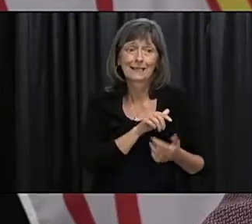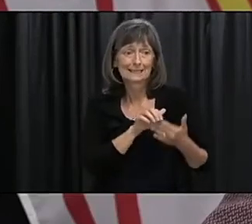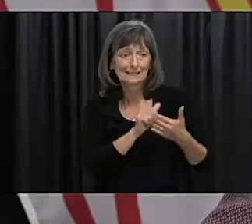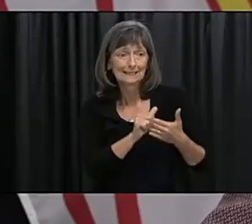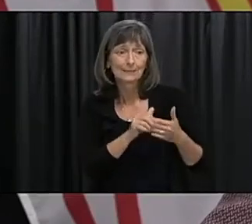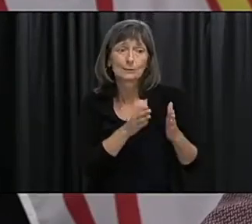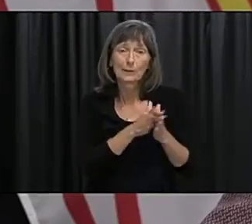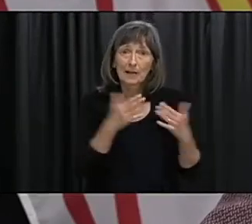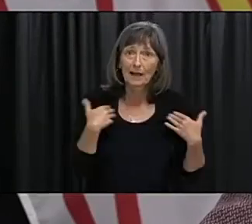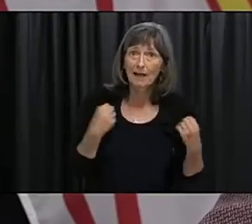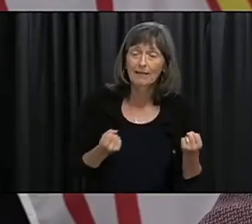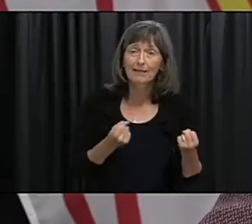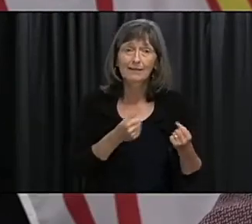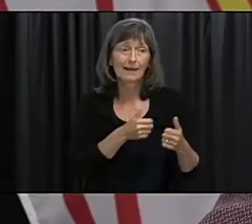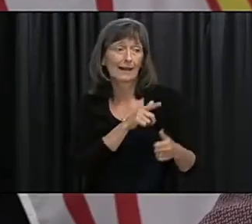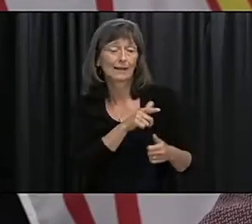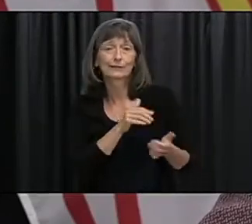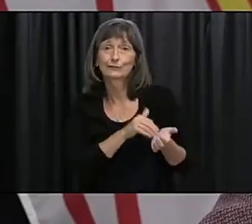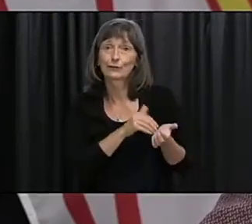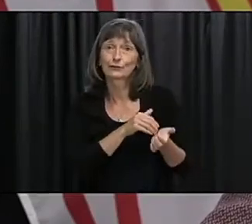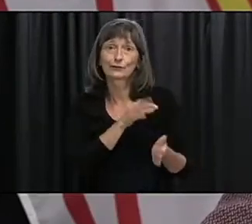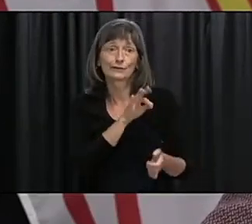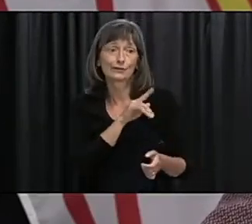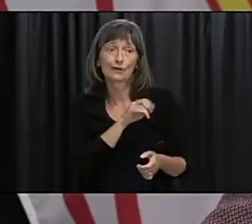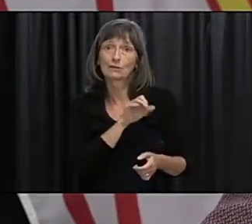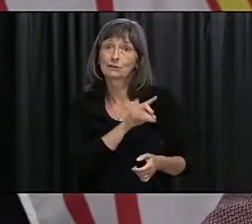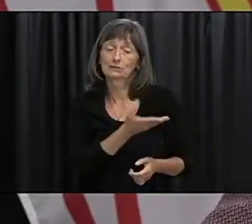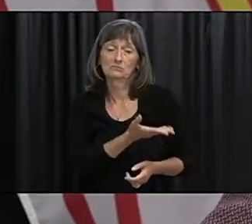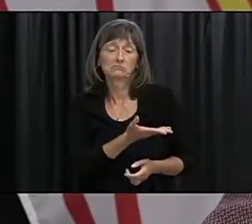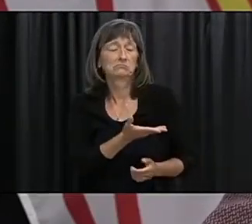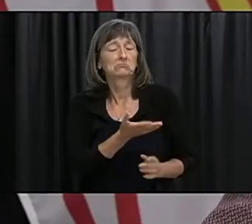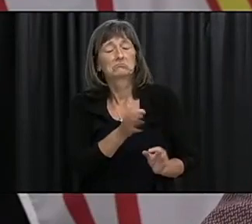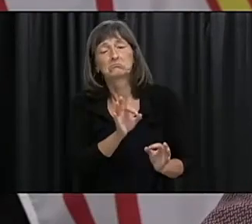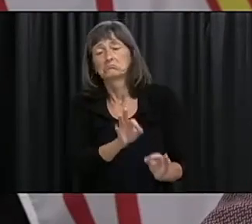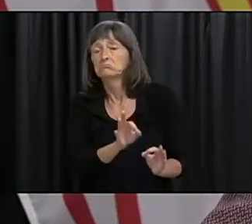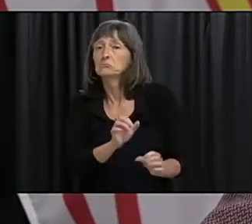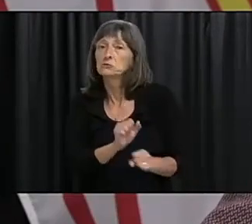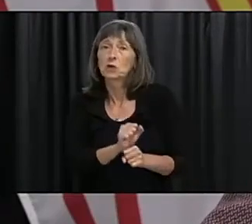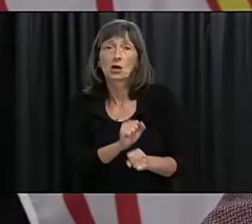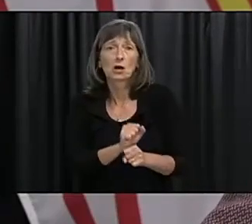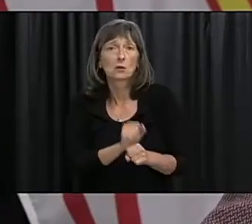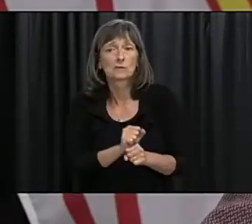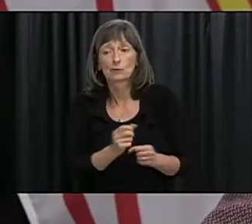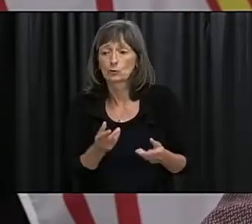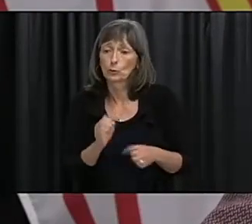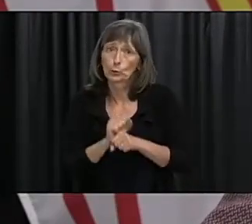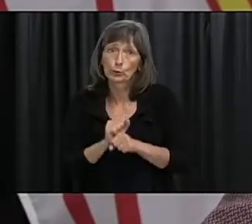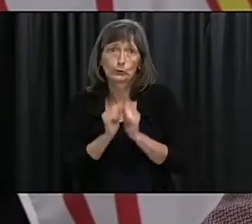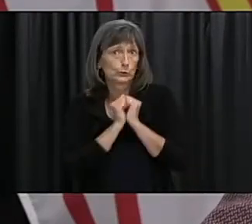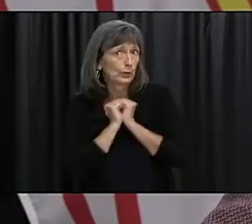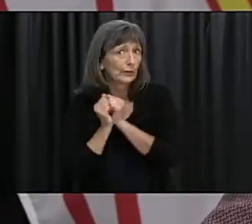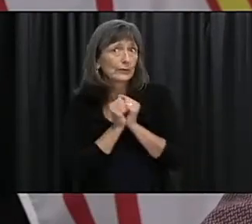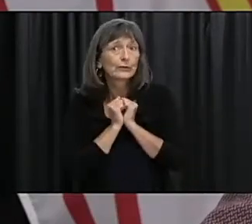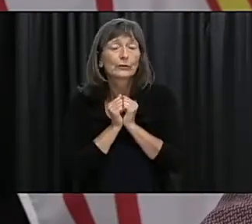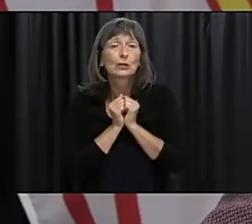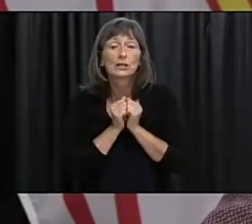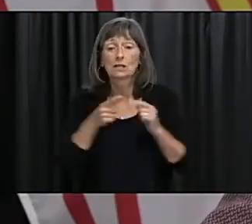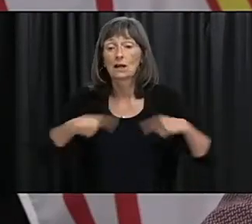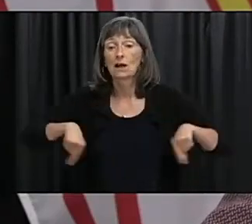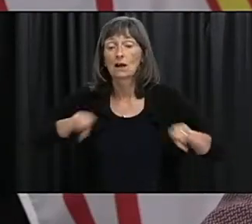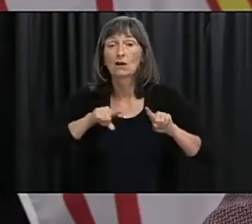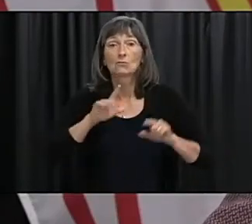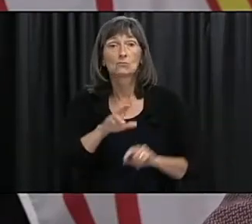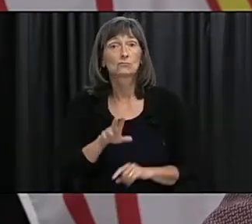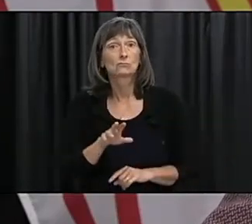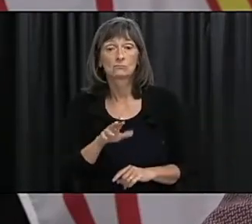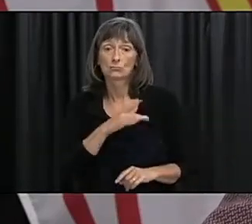officials led by Dr. Janice Fitzgerald here has done an exceptional job the feedback amongst our province right now is one that's